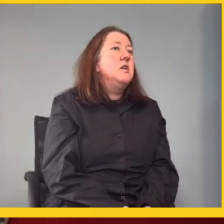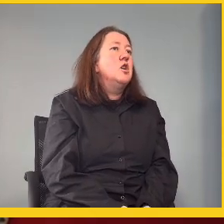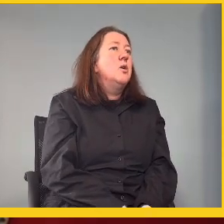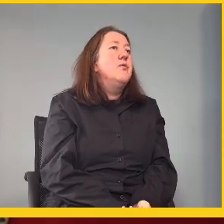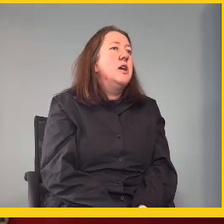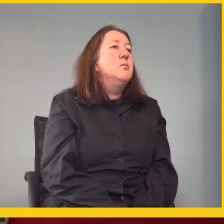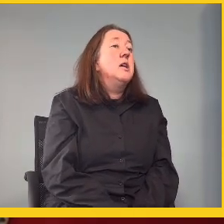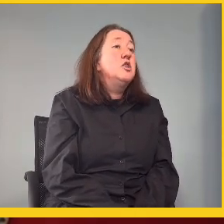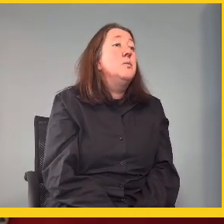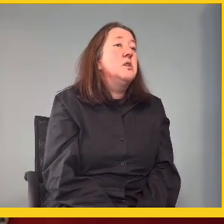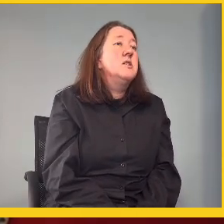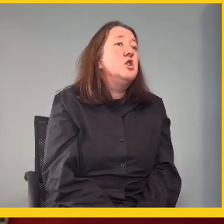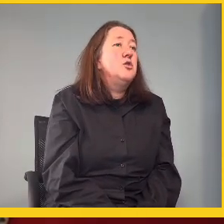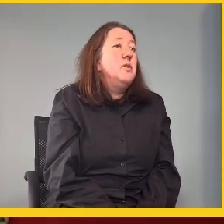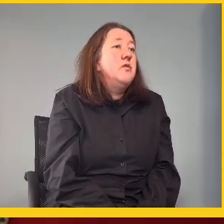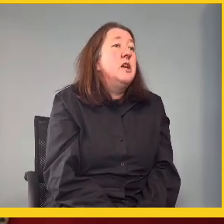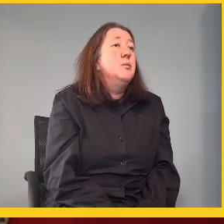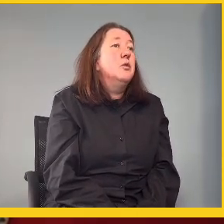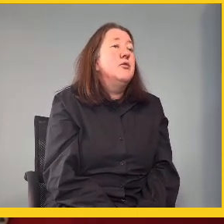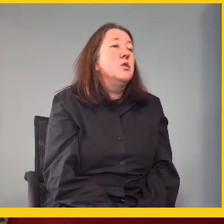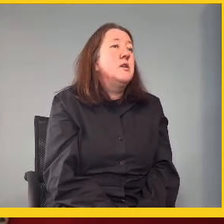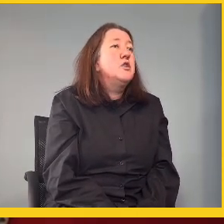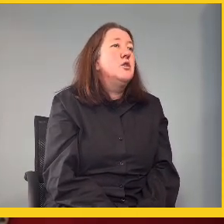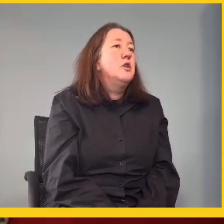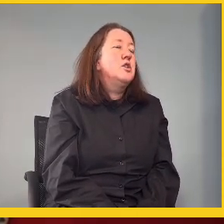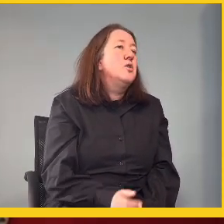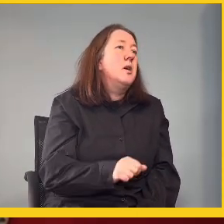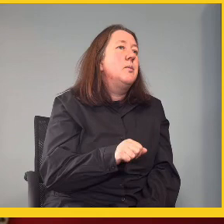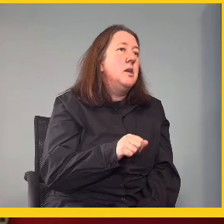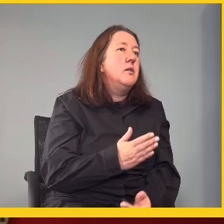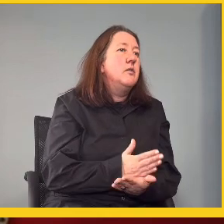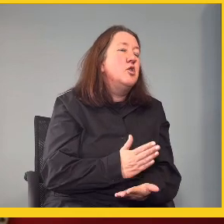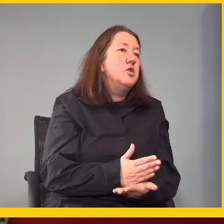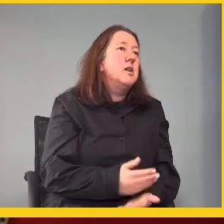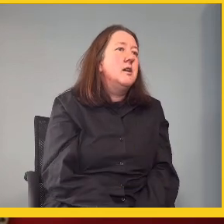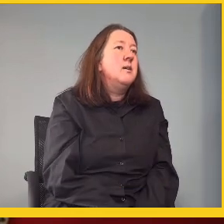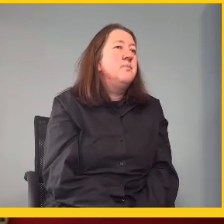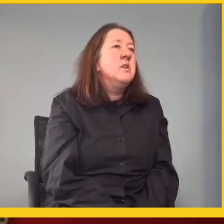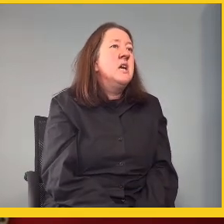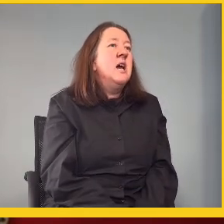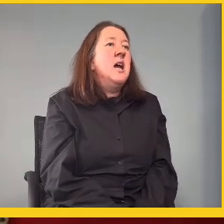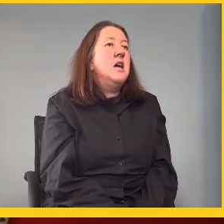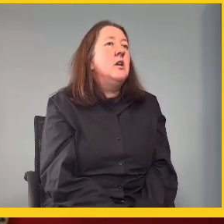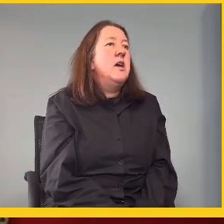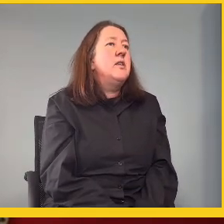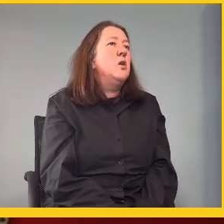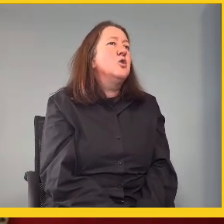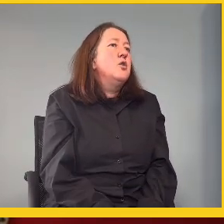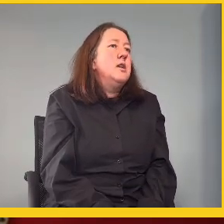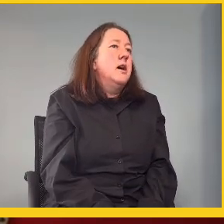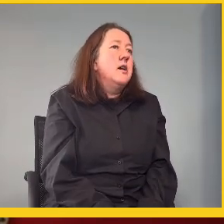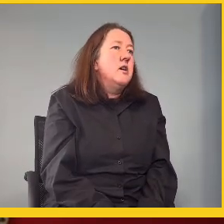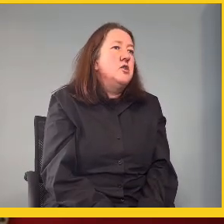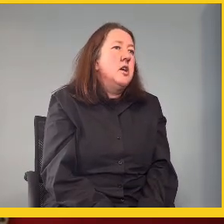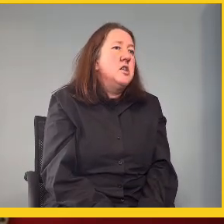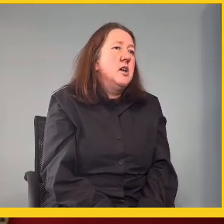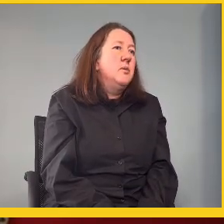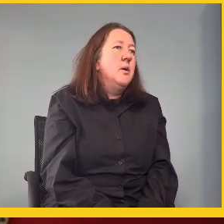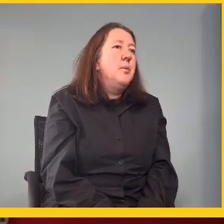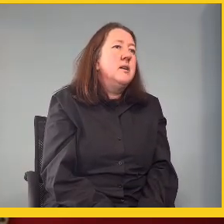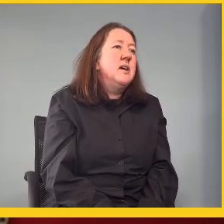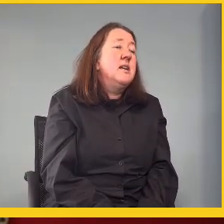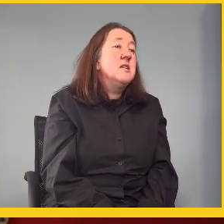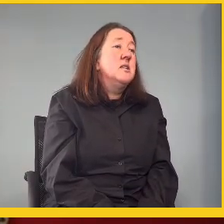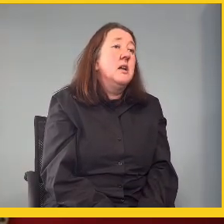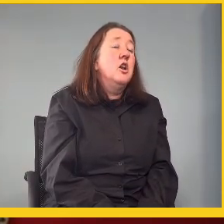yeah. It must be, you know, available, interpreters need to be available for deaf students to come in to study. True. they also need higher education.